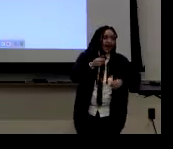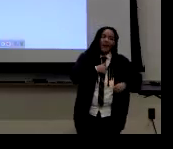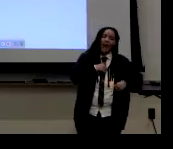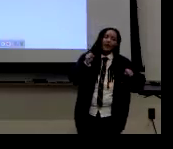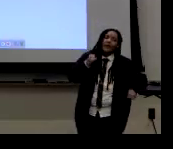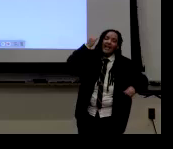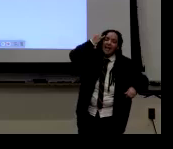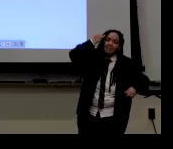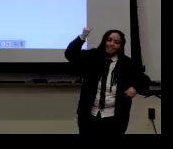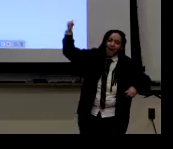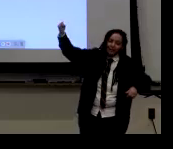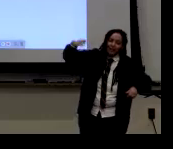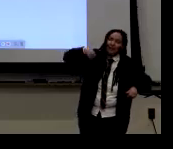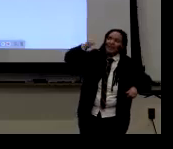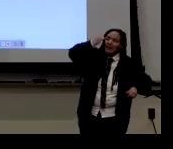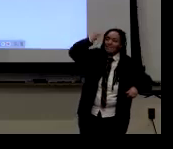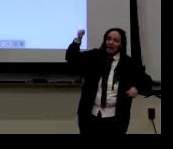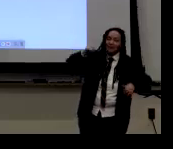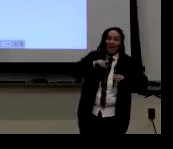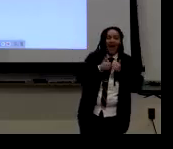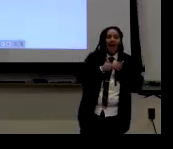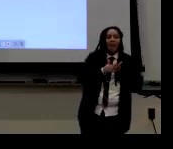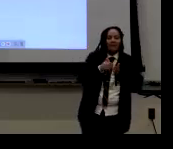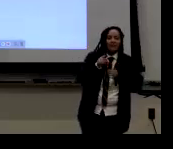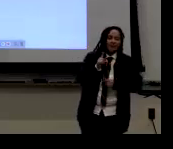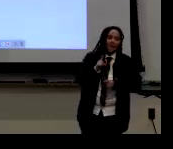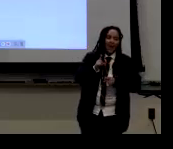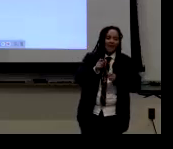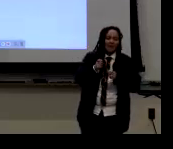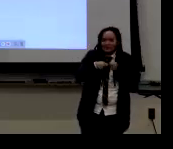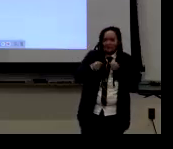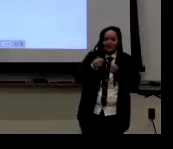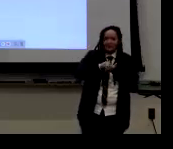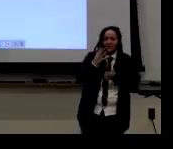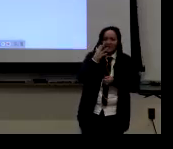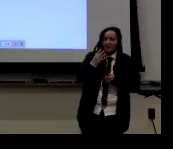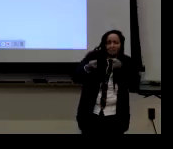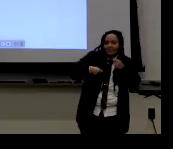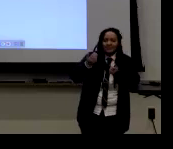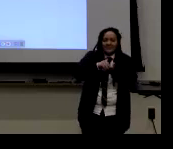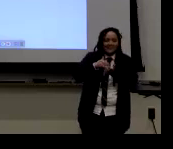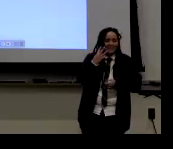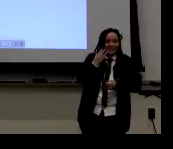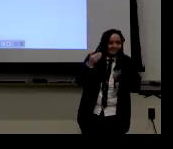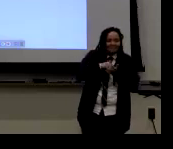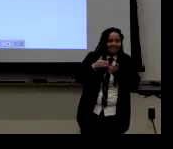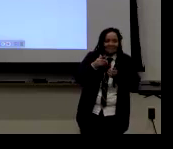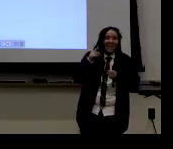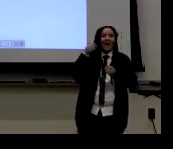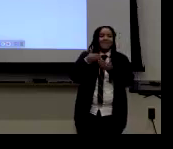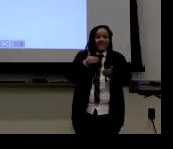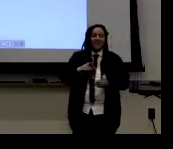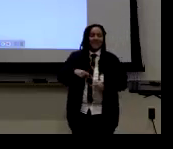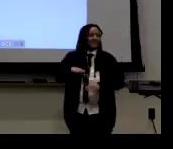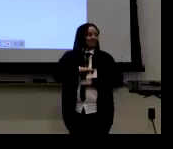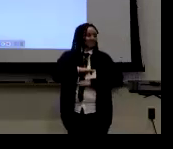how each person chooses to express themselves. Like, you could imagine, you know, how often people change the videos